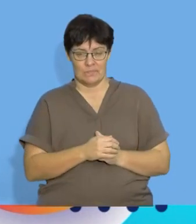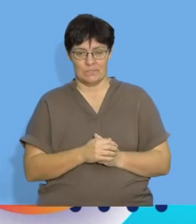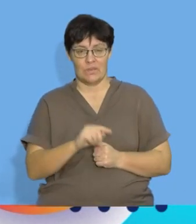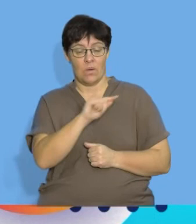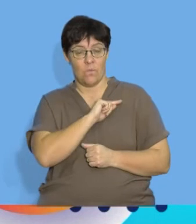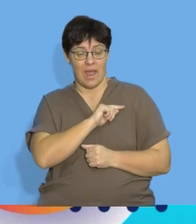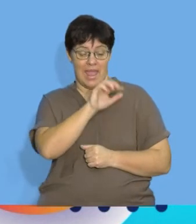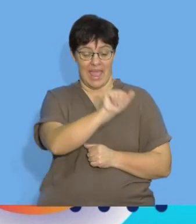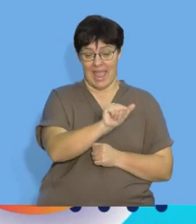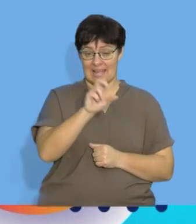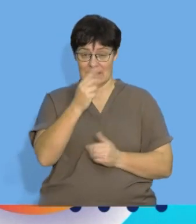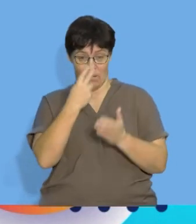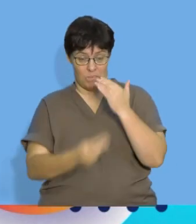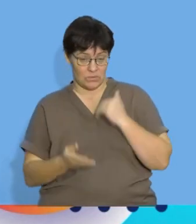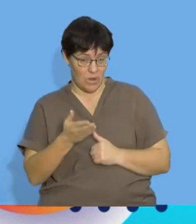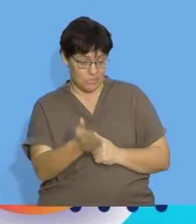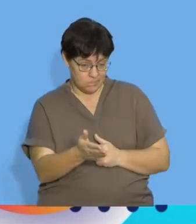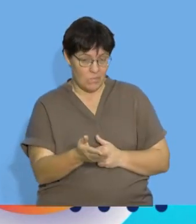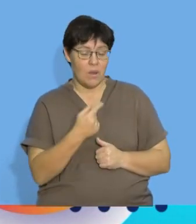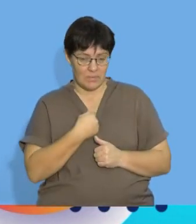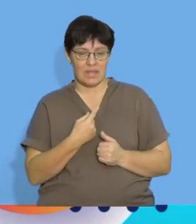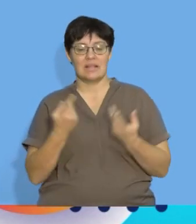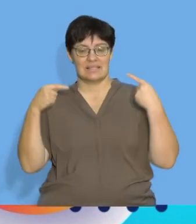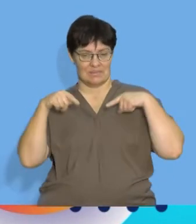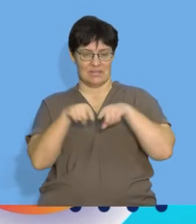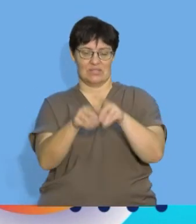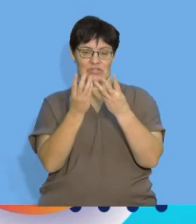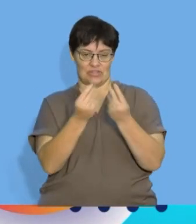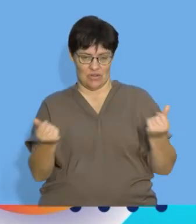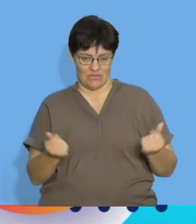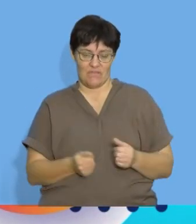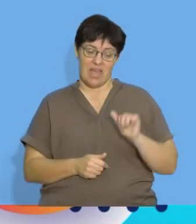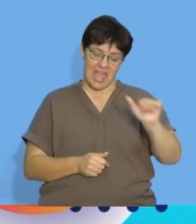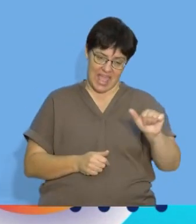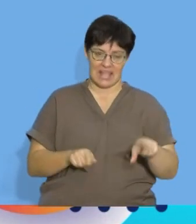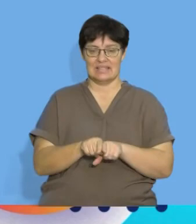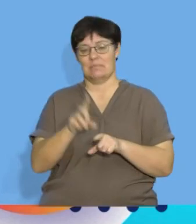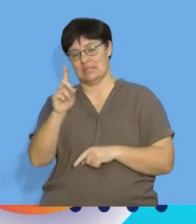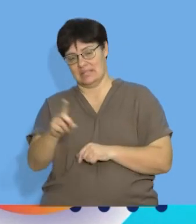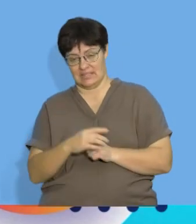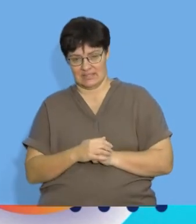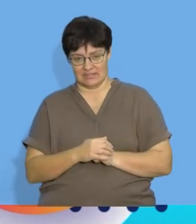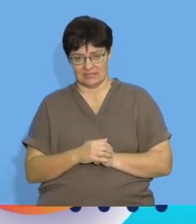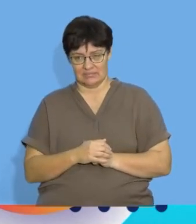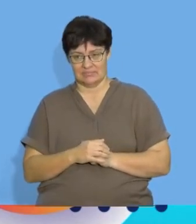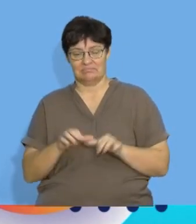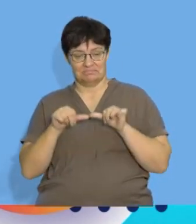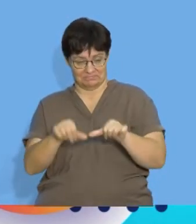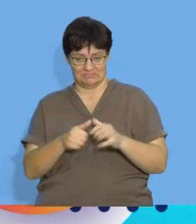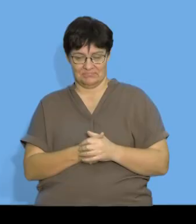and d that means I'm going to be solving simultaneously for a and d let's get going to get that